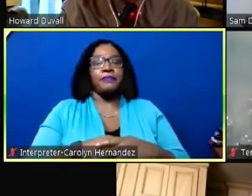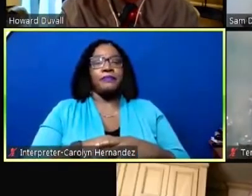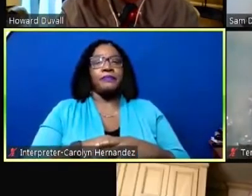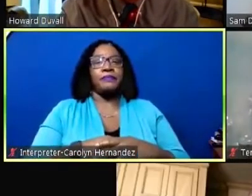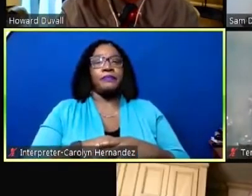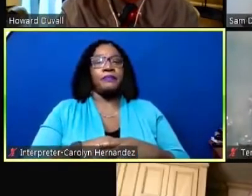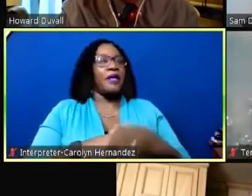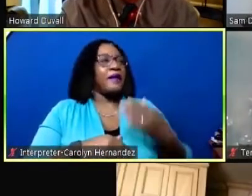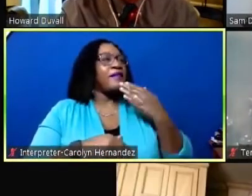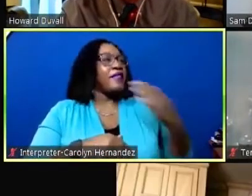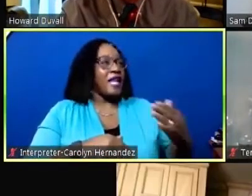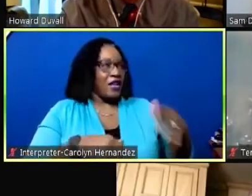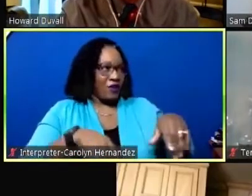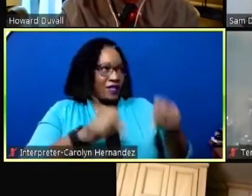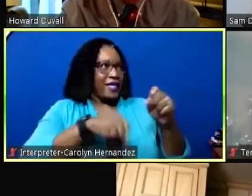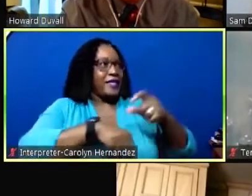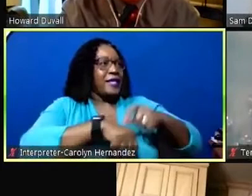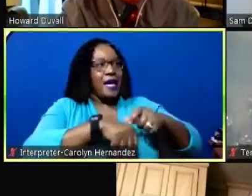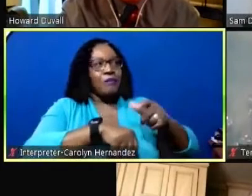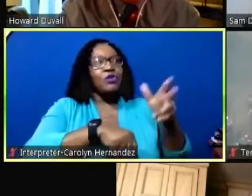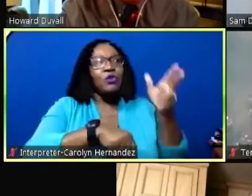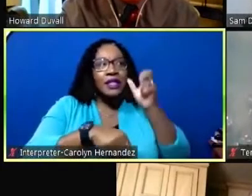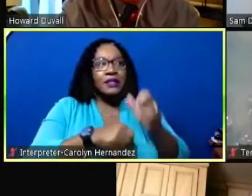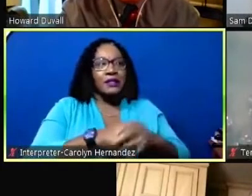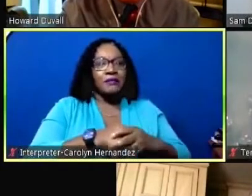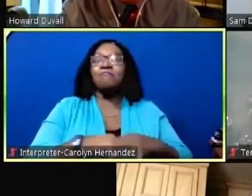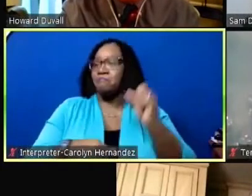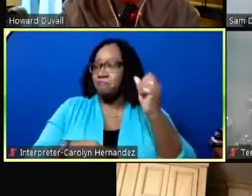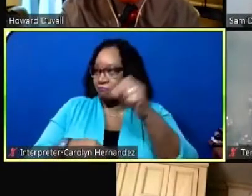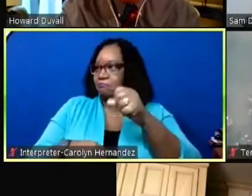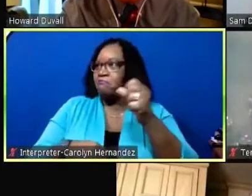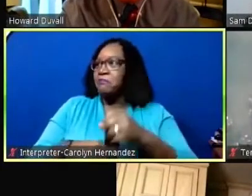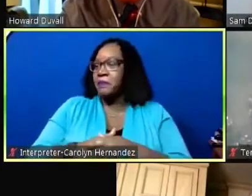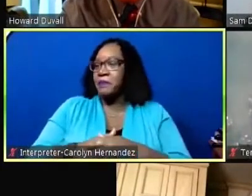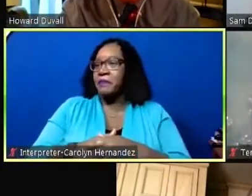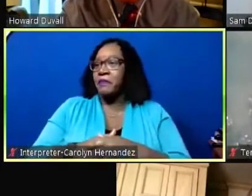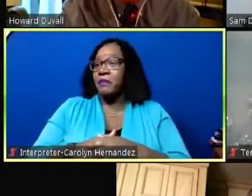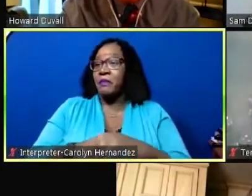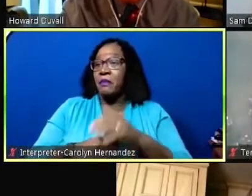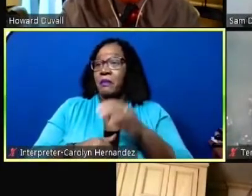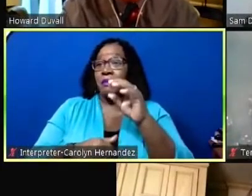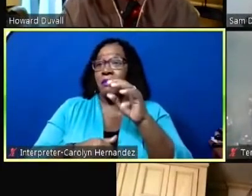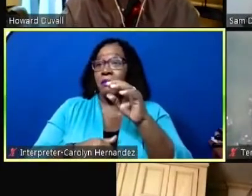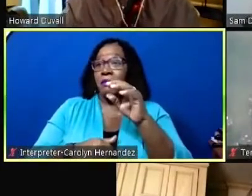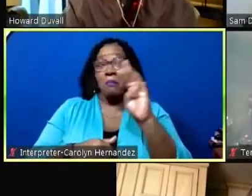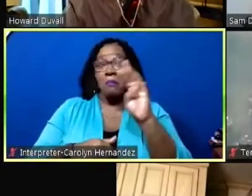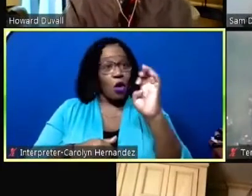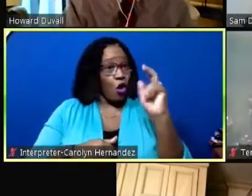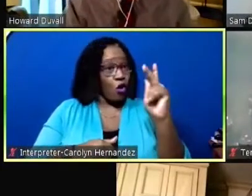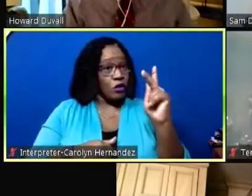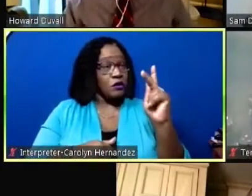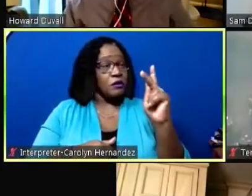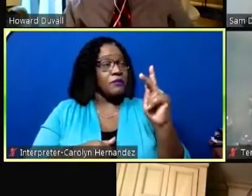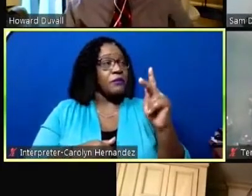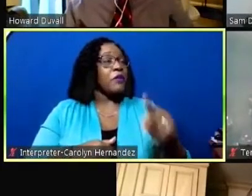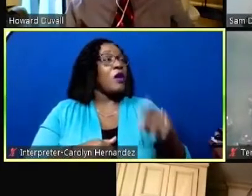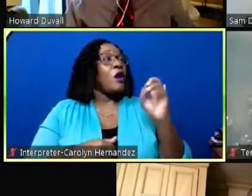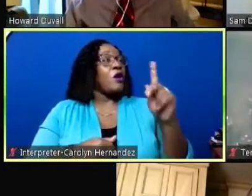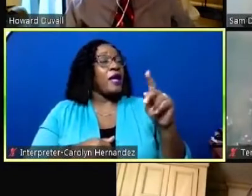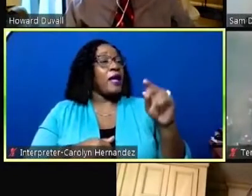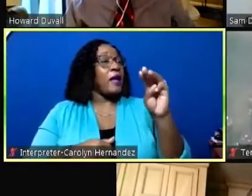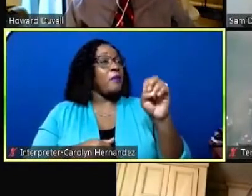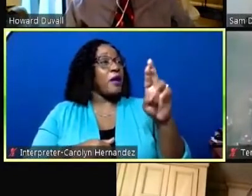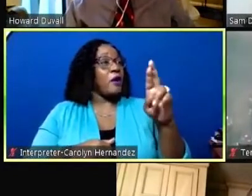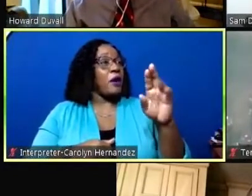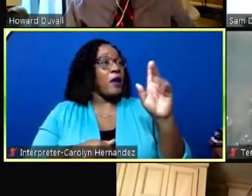yes sir thank you for taking the time to listen yes sir madam clerk okay ma'am benjamin at this